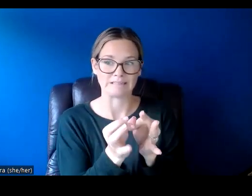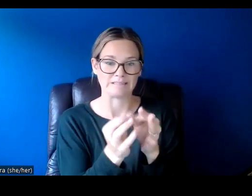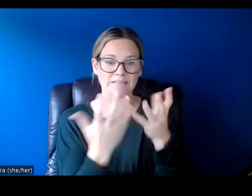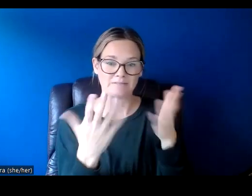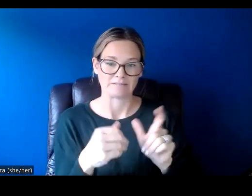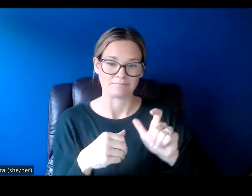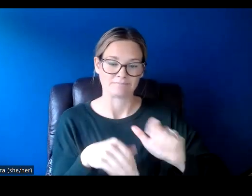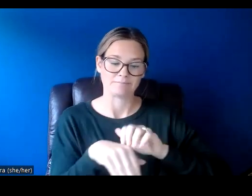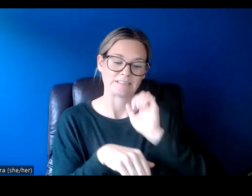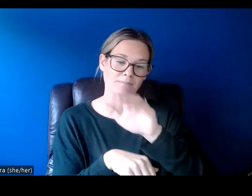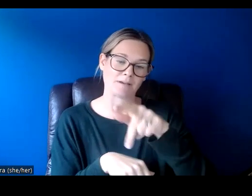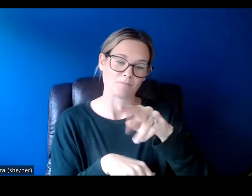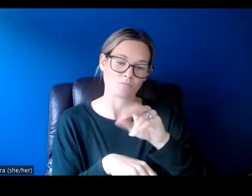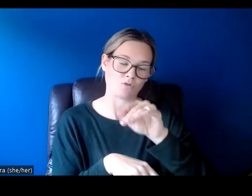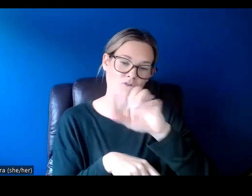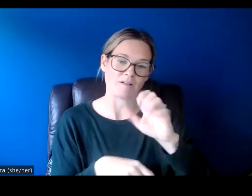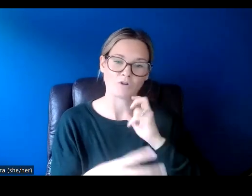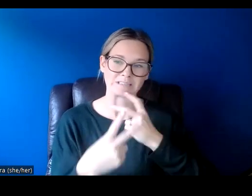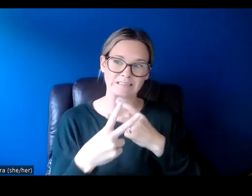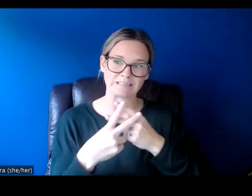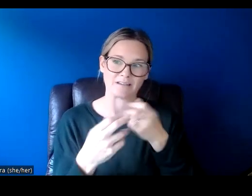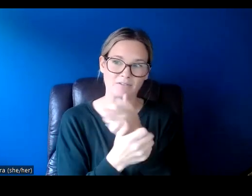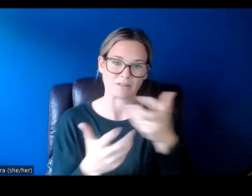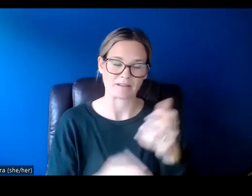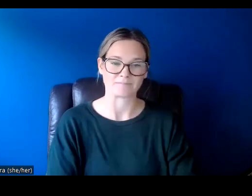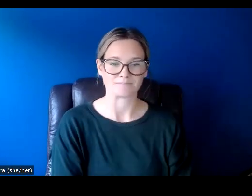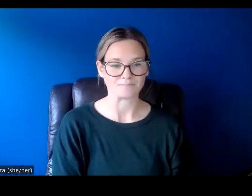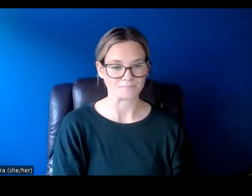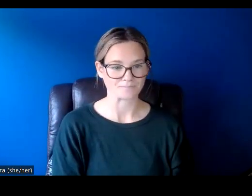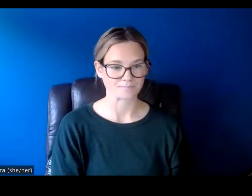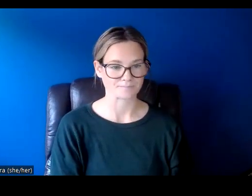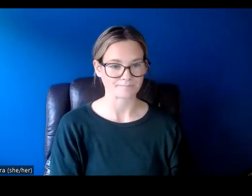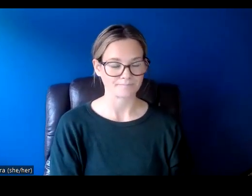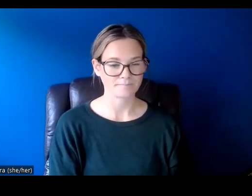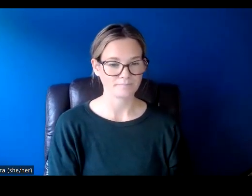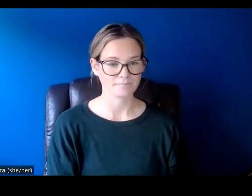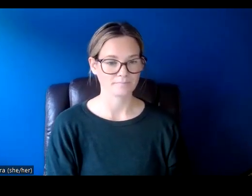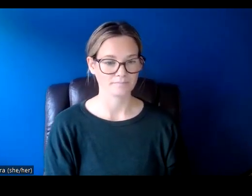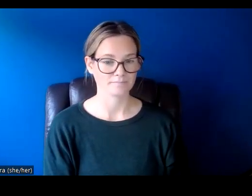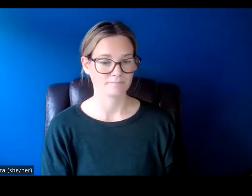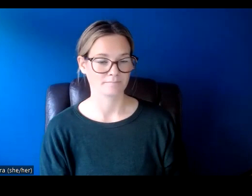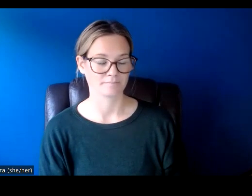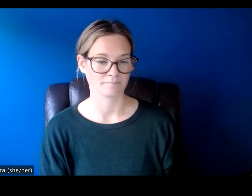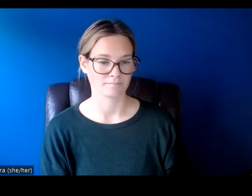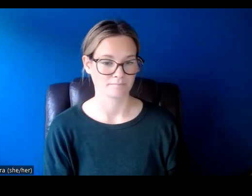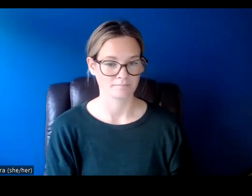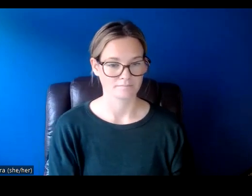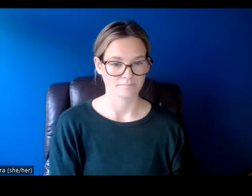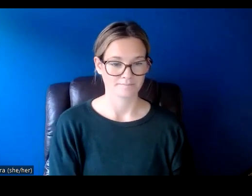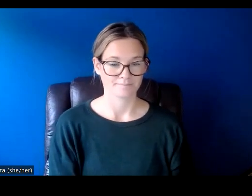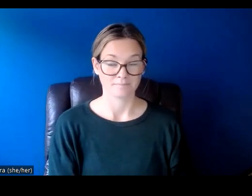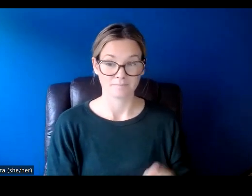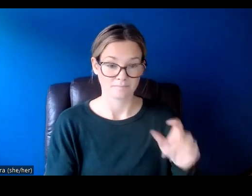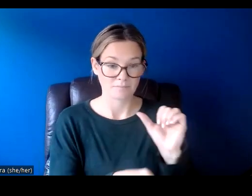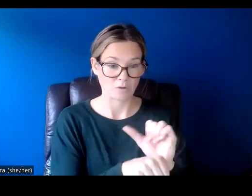hit submit profile to save everything. While you're working in the